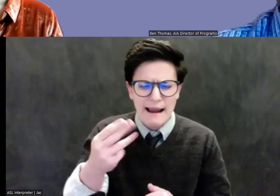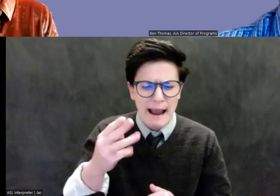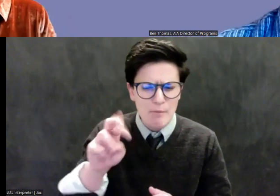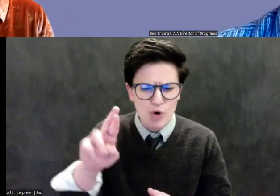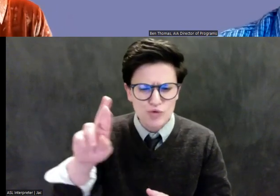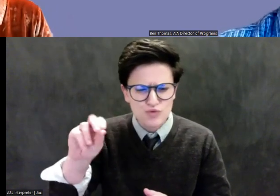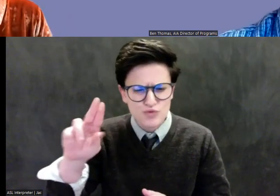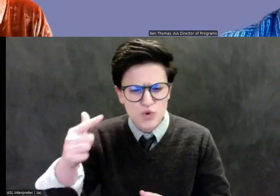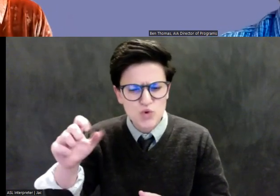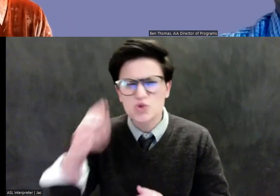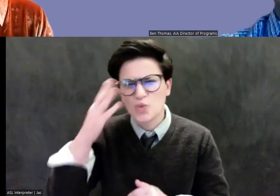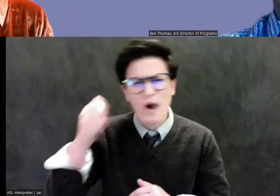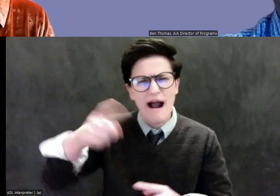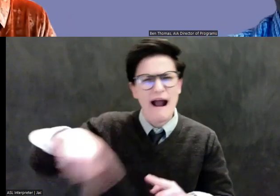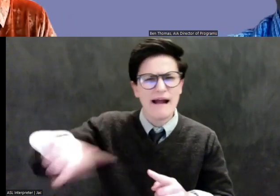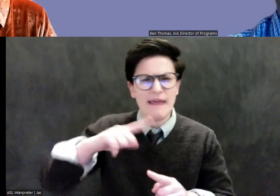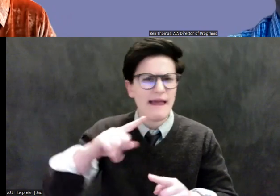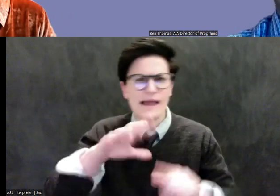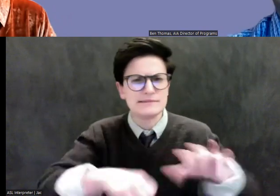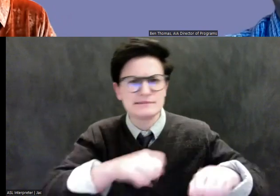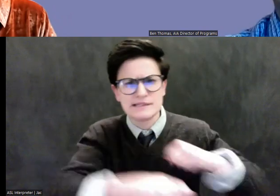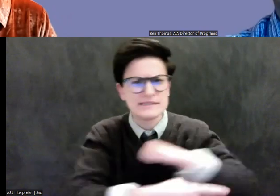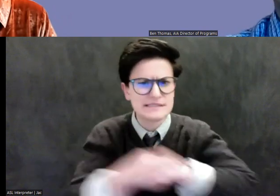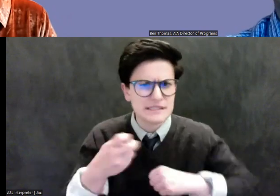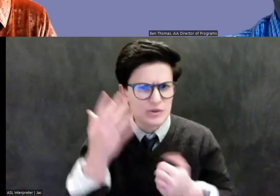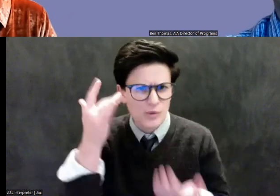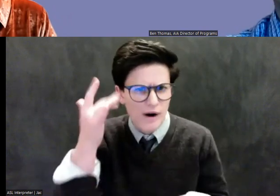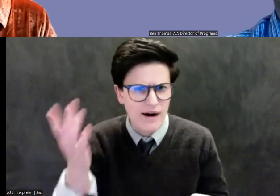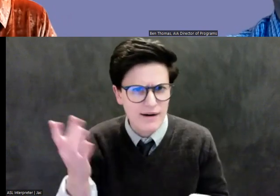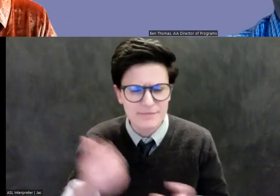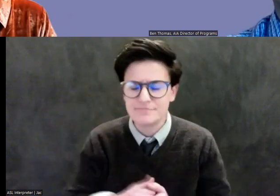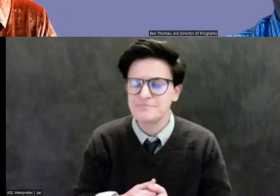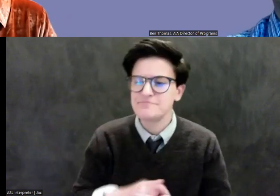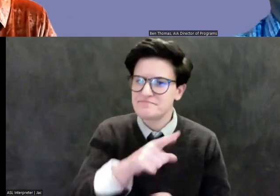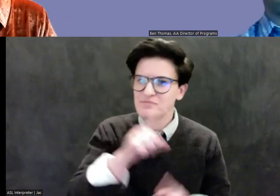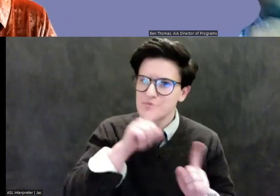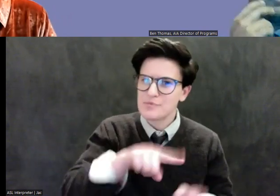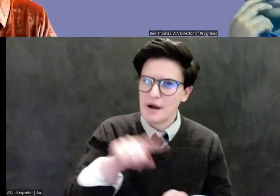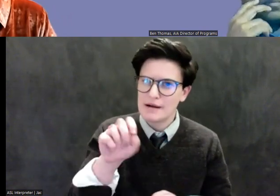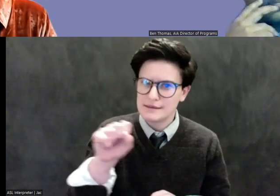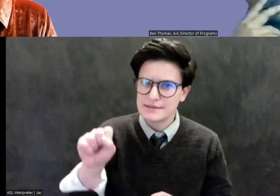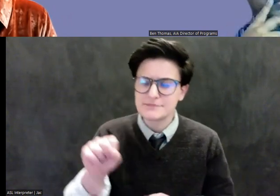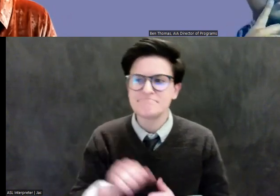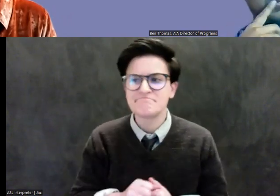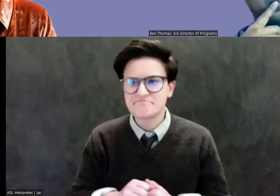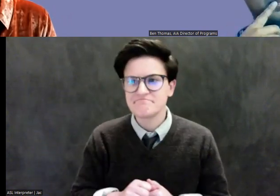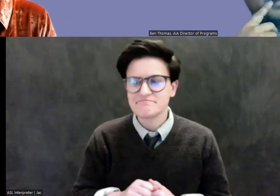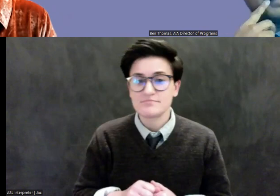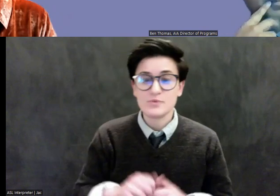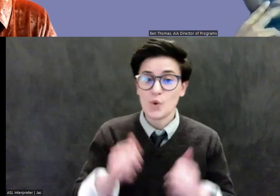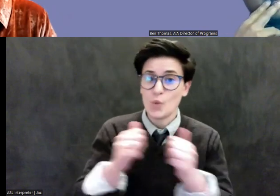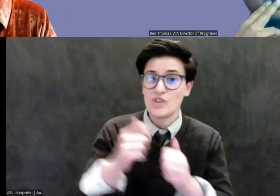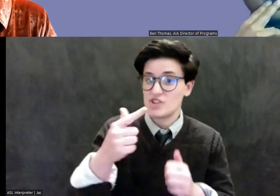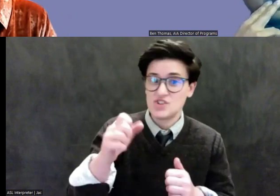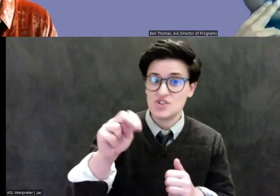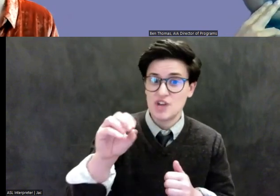archaeological sites? Well, and, you know, there was actually, with the Genocide Convention, there